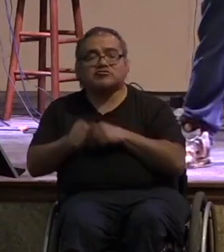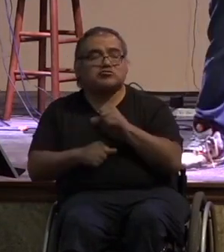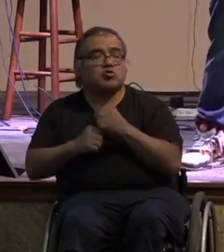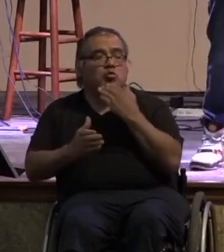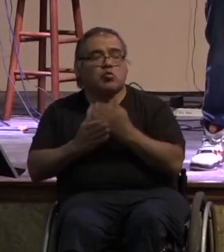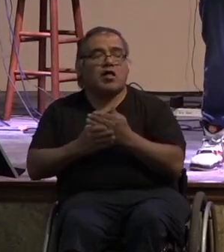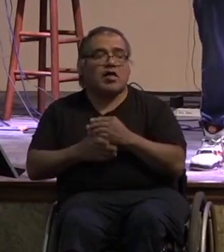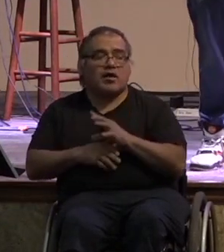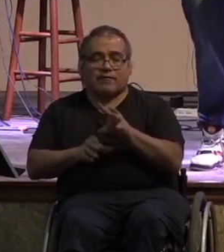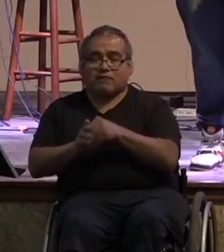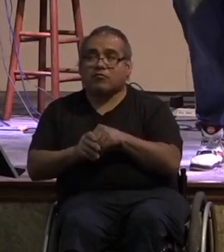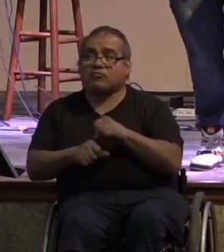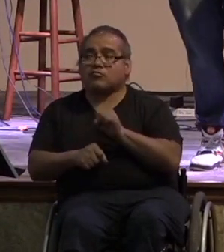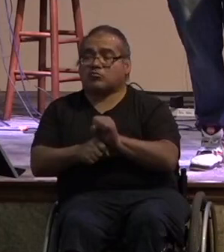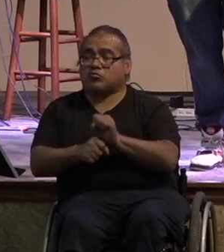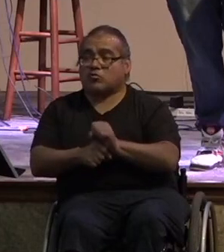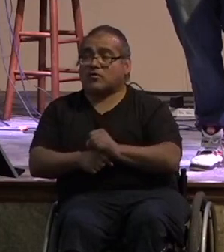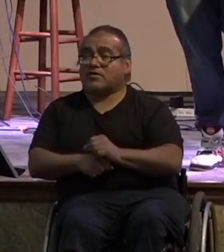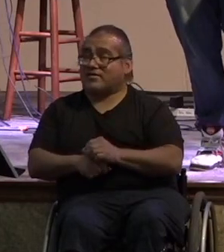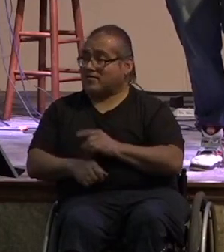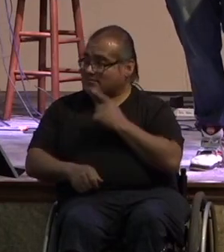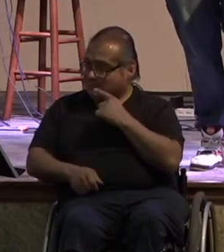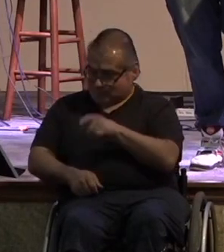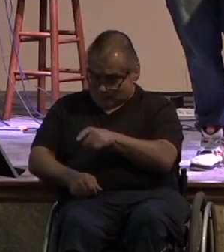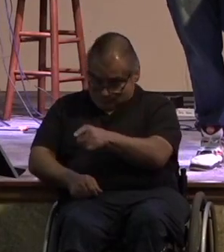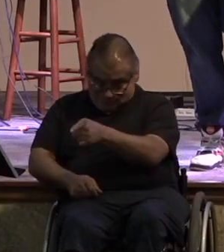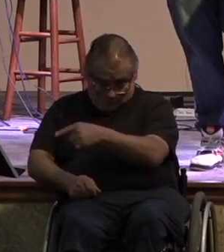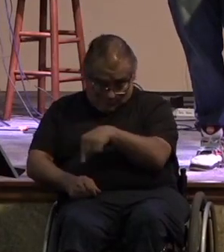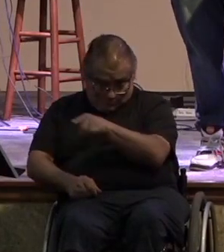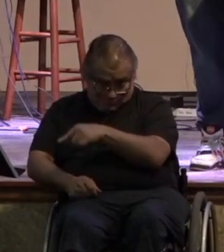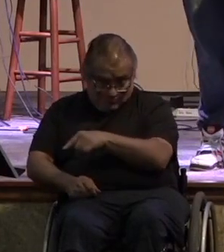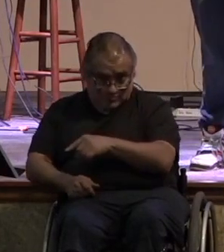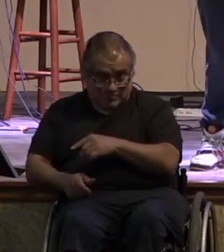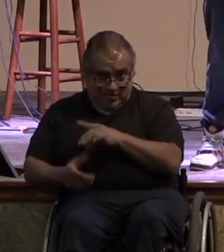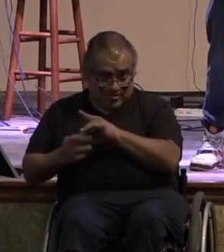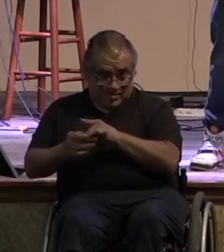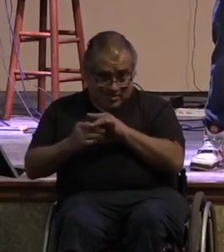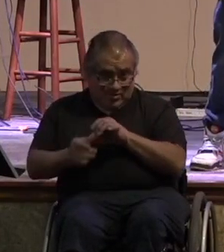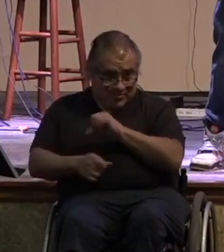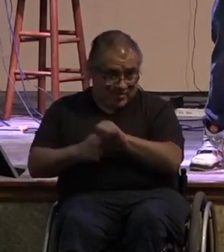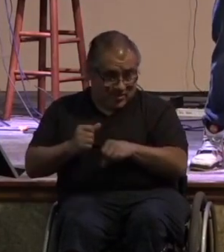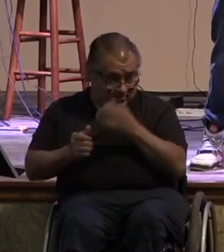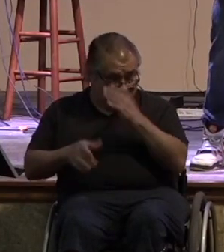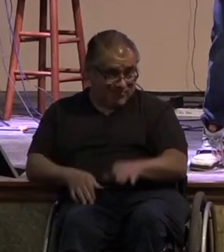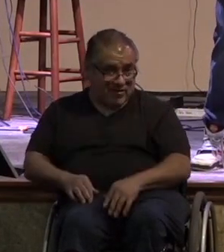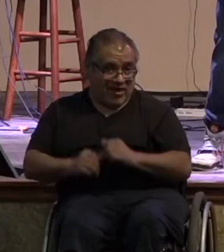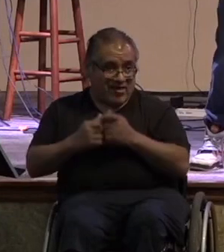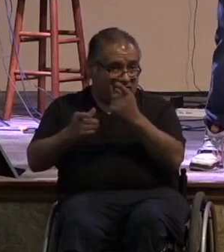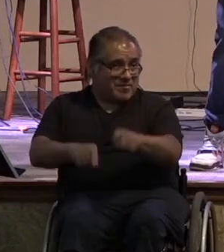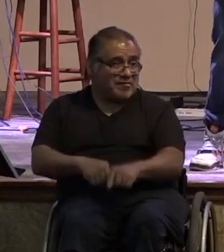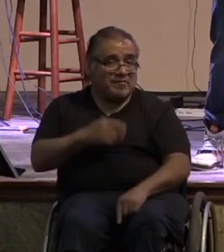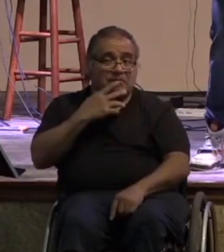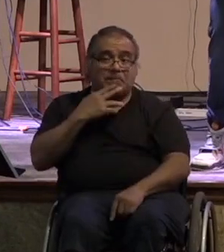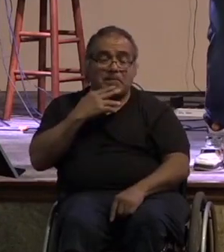well people can't help and look and go i don't know how all these people get along and do this thing that's something unique